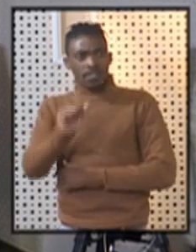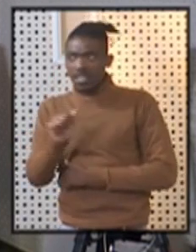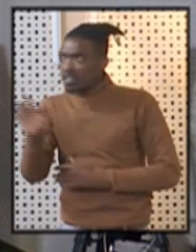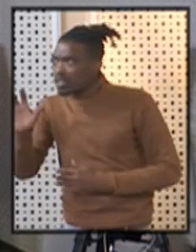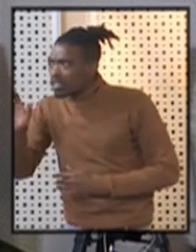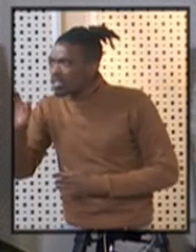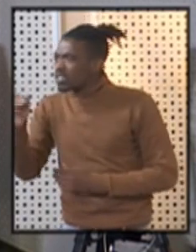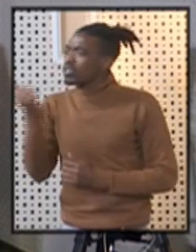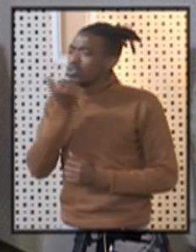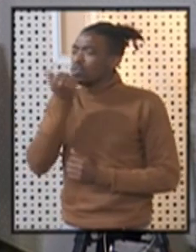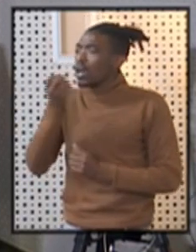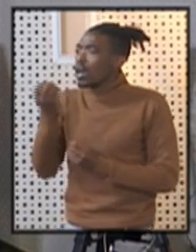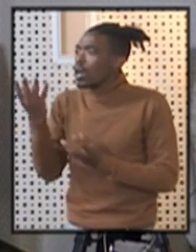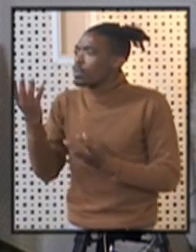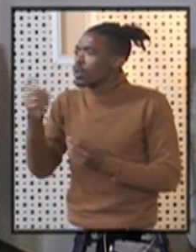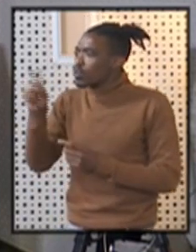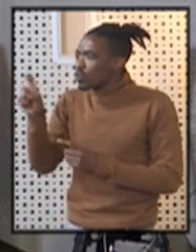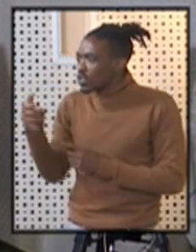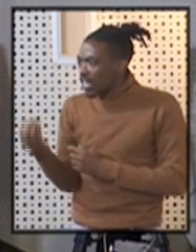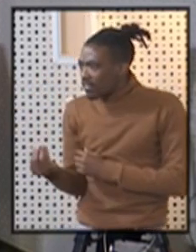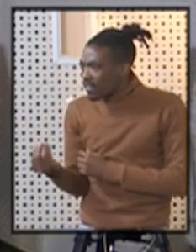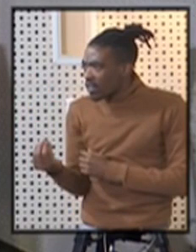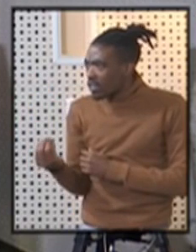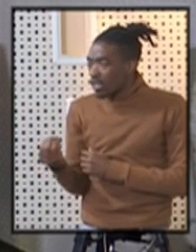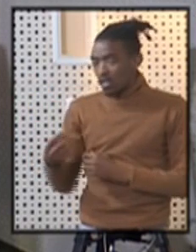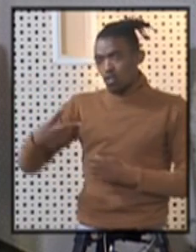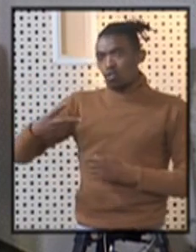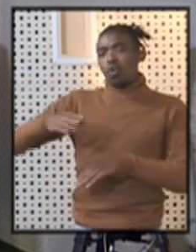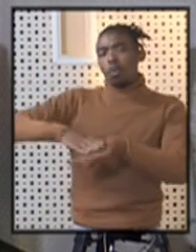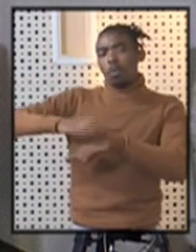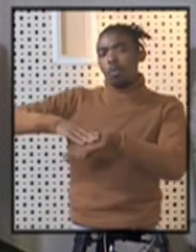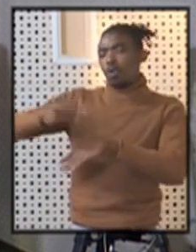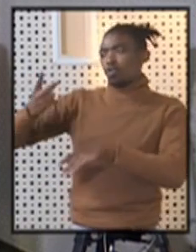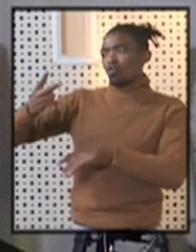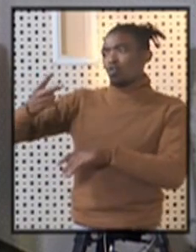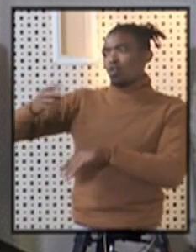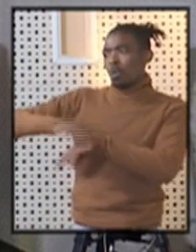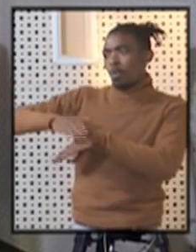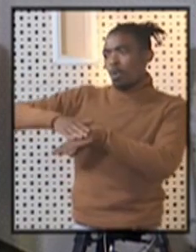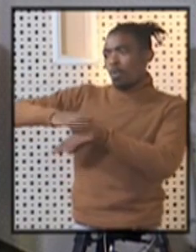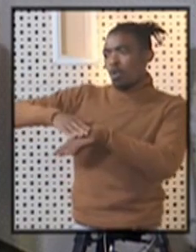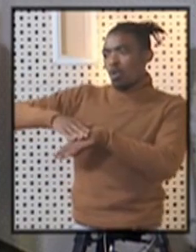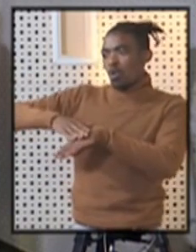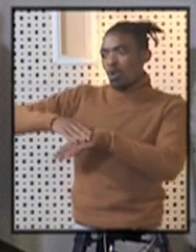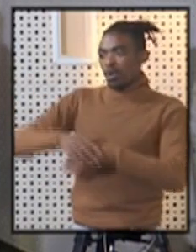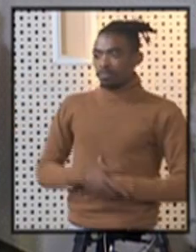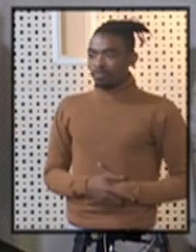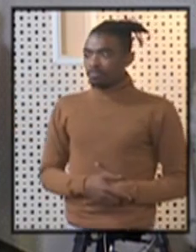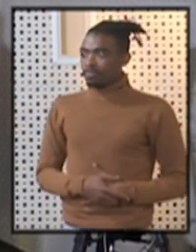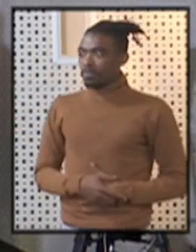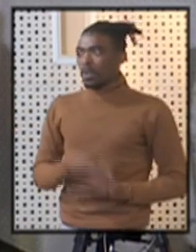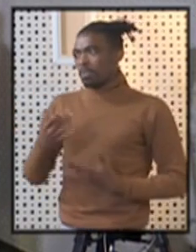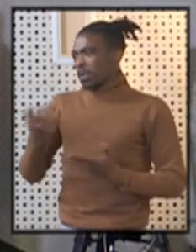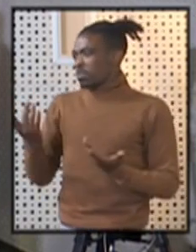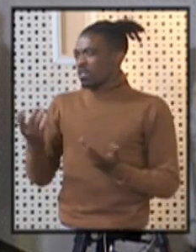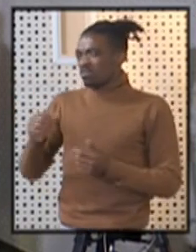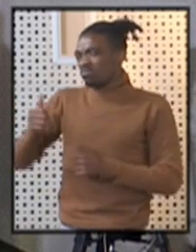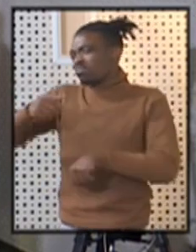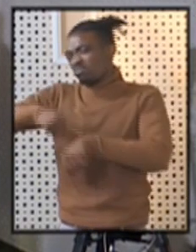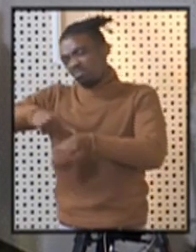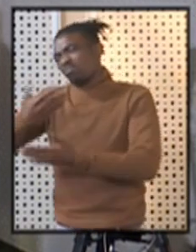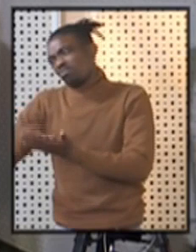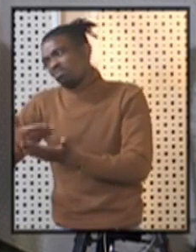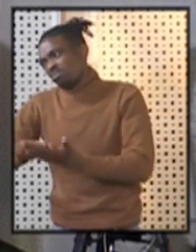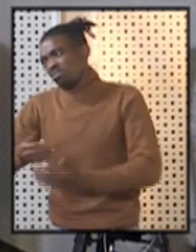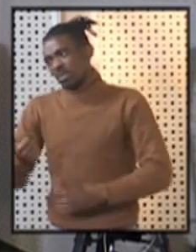you still have? I have two. Two? Maybe we can take them in the next round, or, should we take them